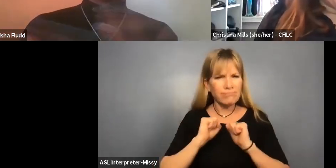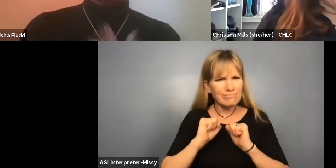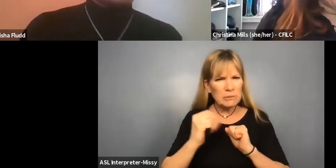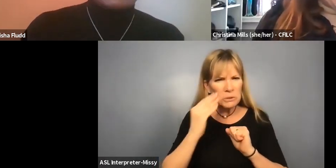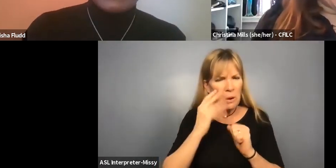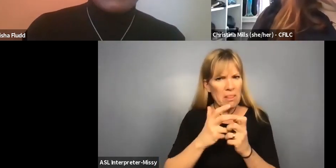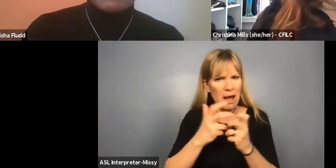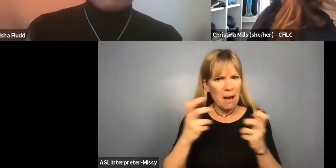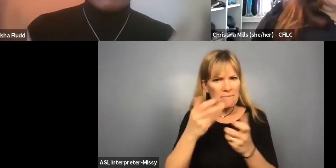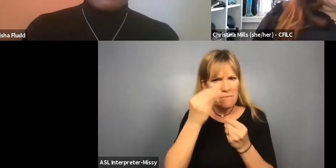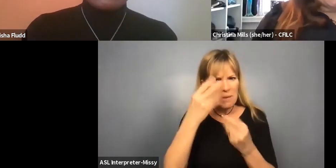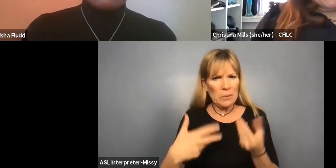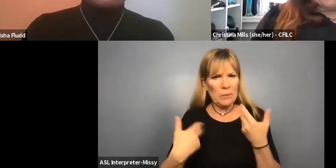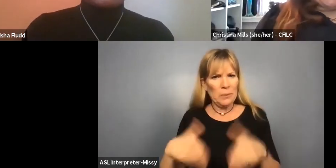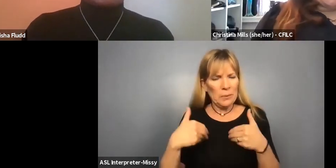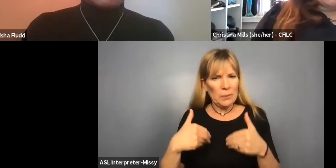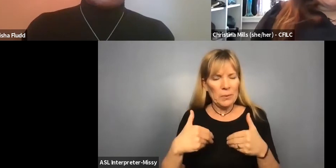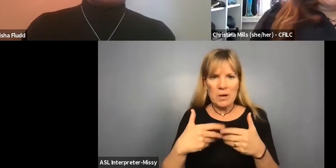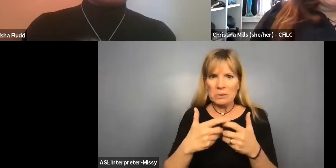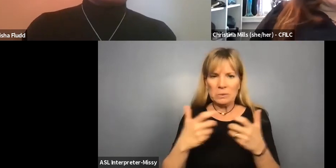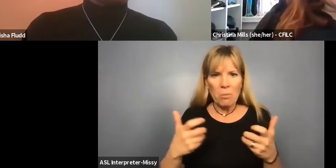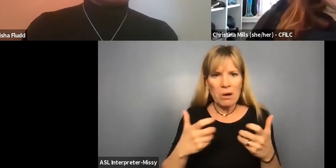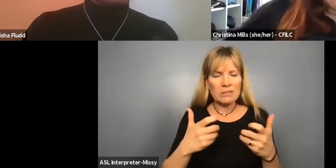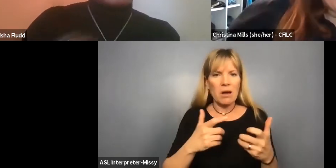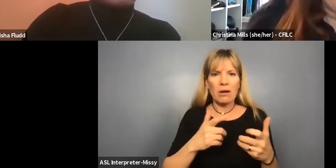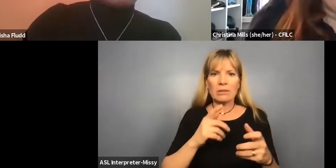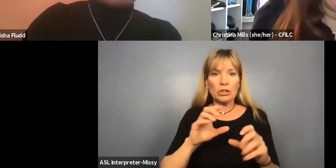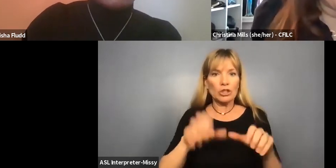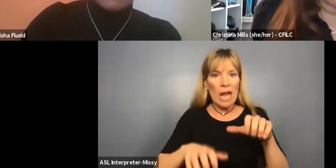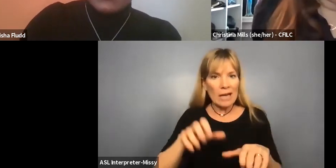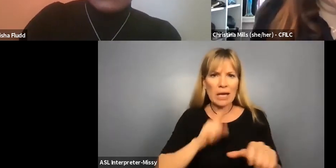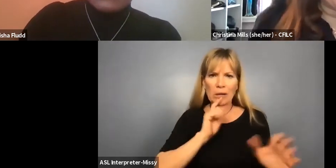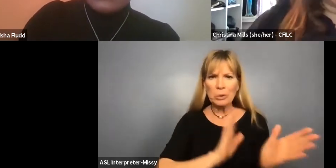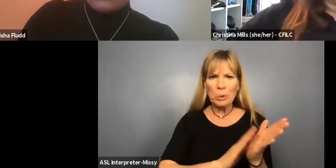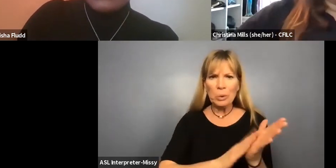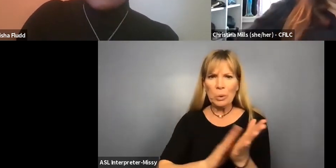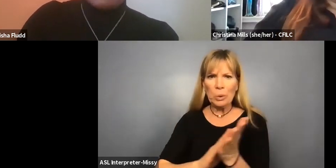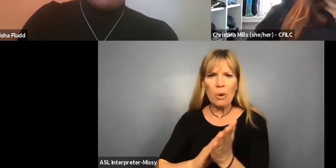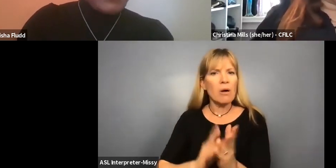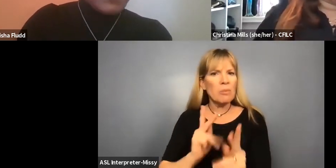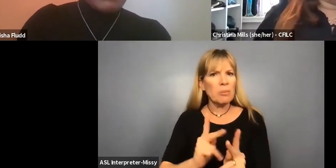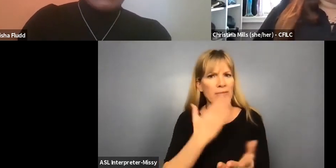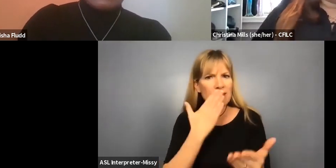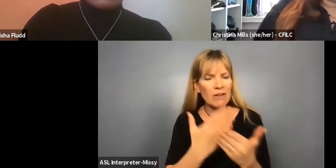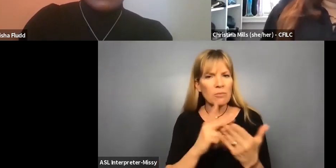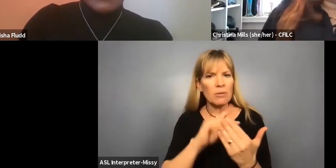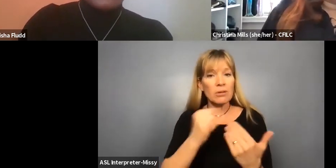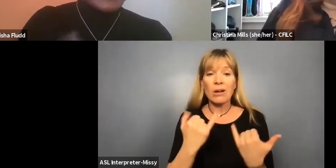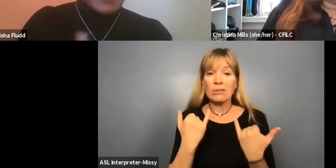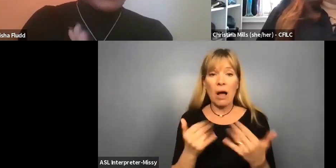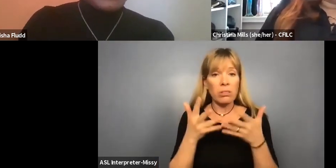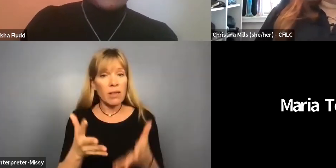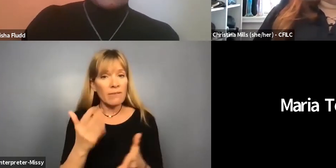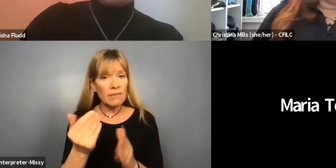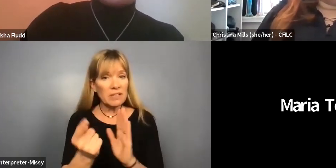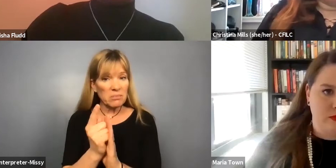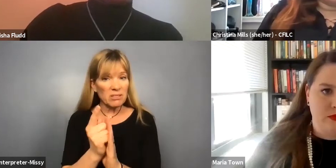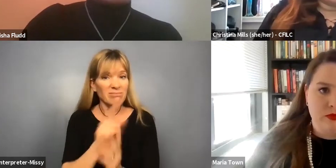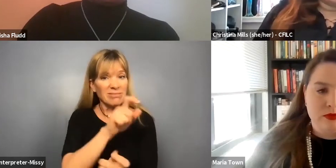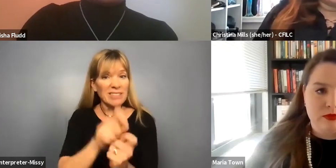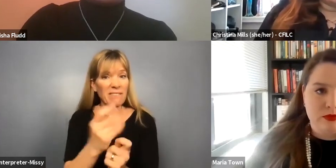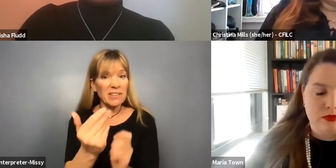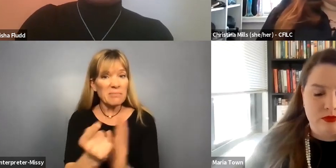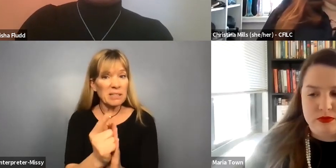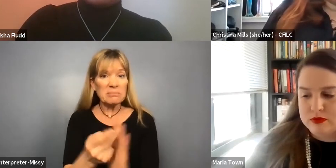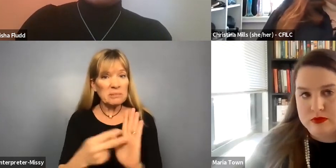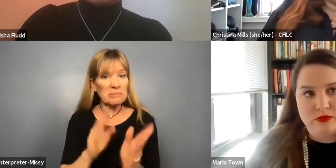amount of information. You get so much kudos in the chat and thank you for being part of this project. We have 15 minutes left exactly. So we're right on